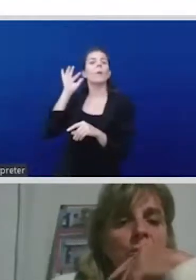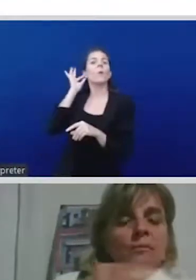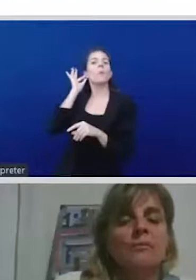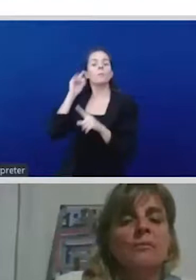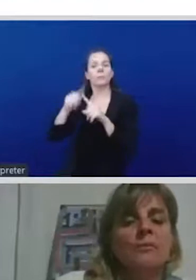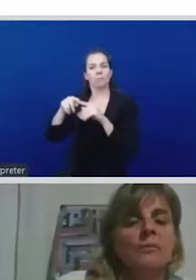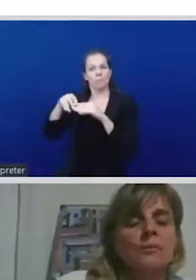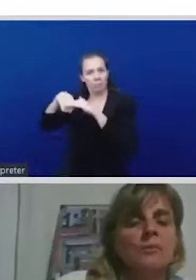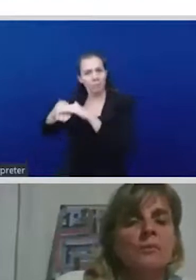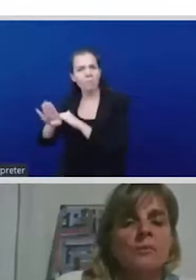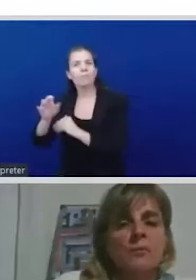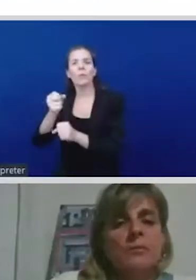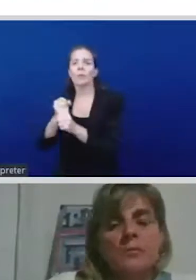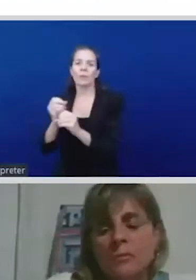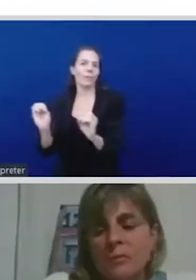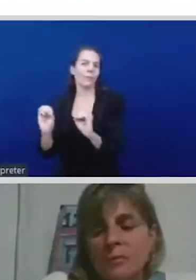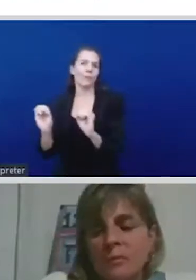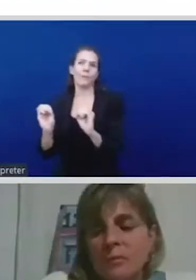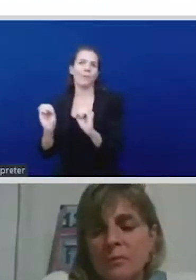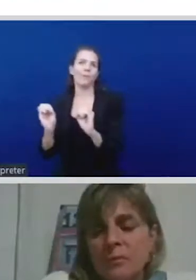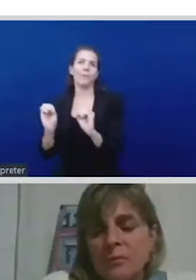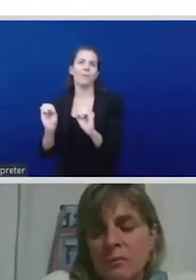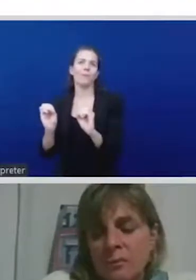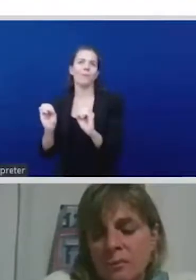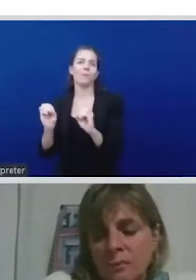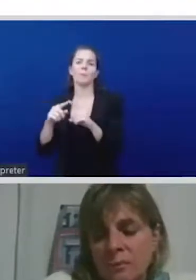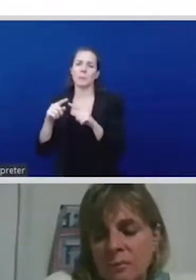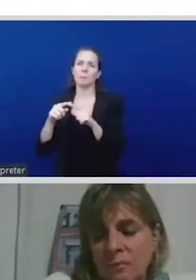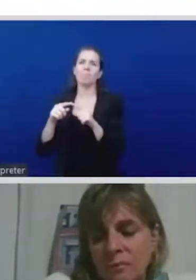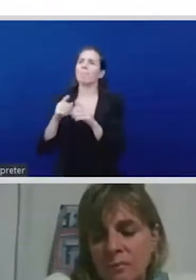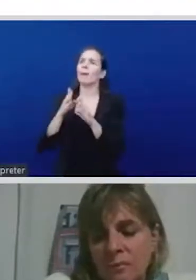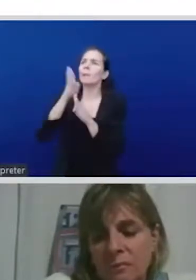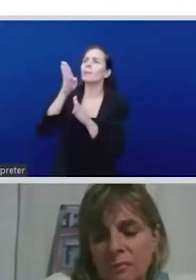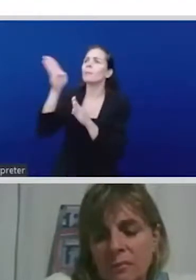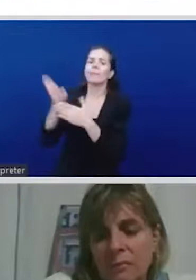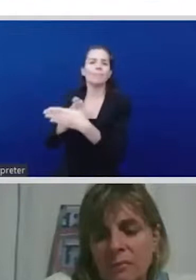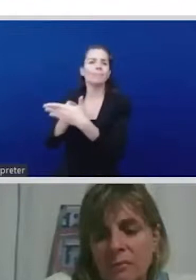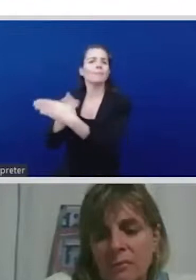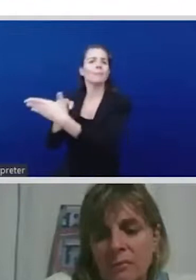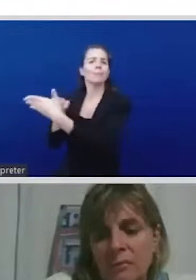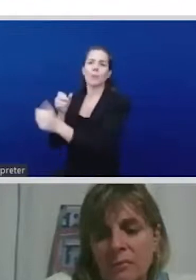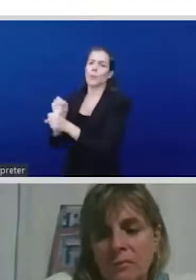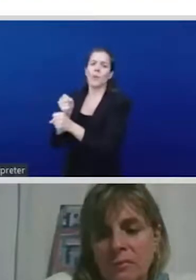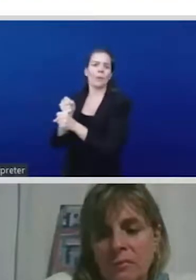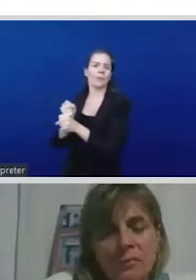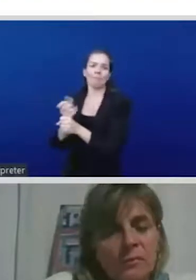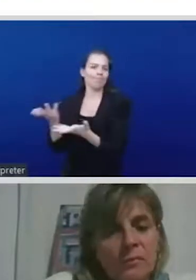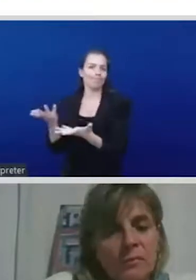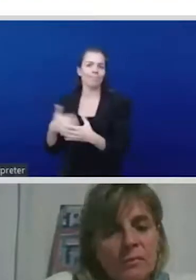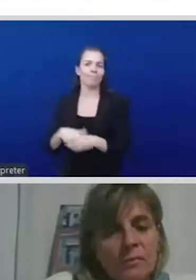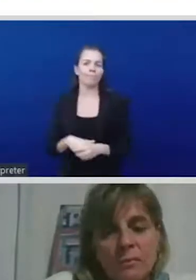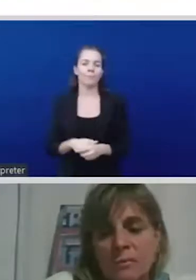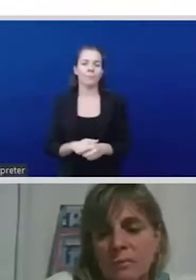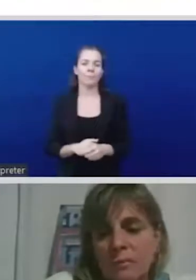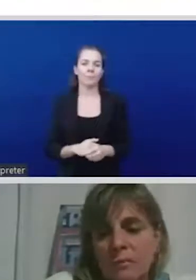think the use of informal spaces at the local level in close proximity to the communities that they